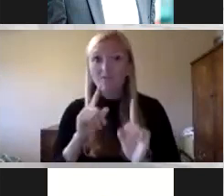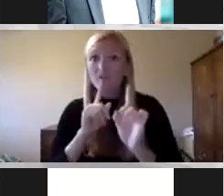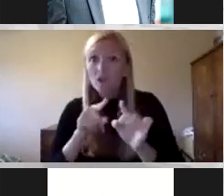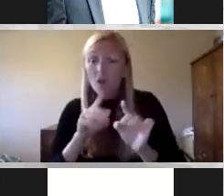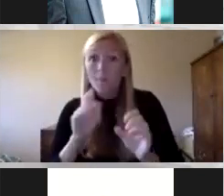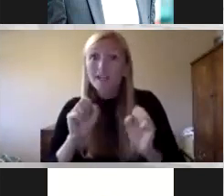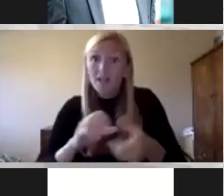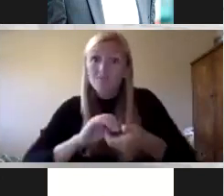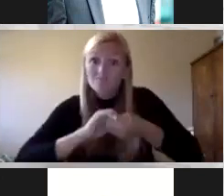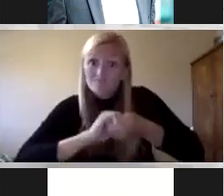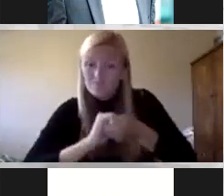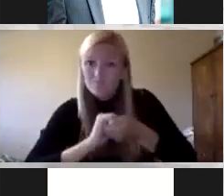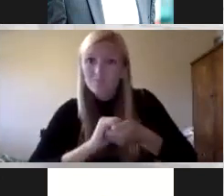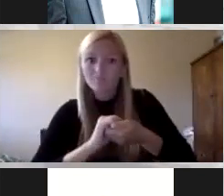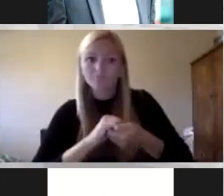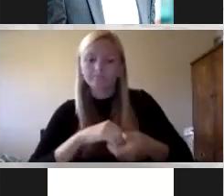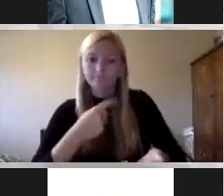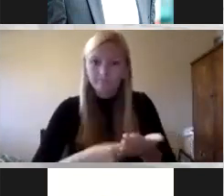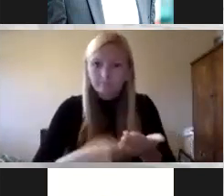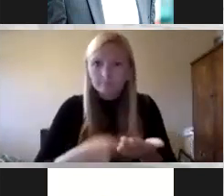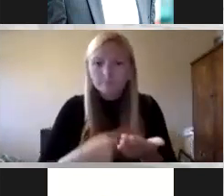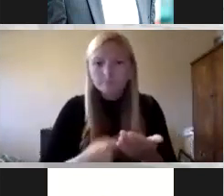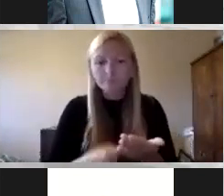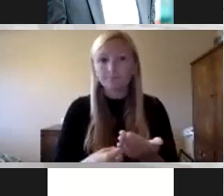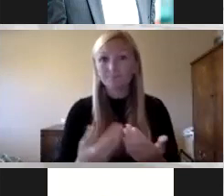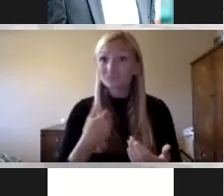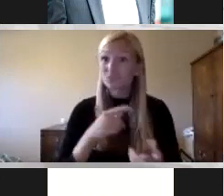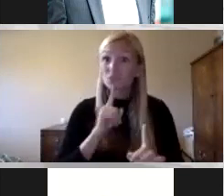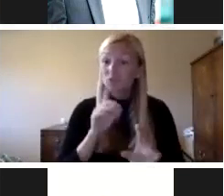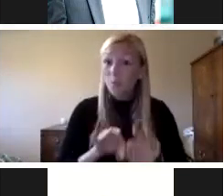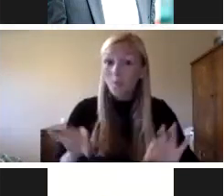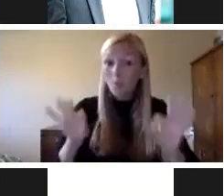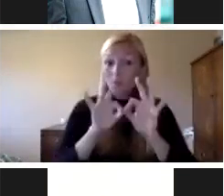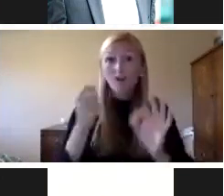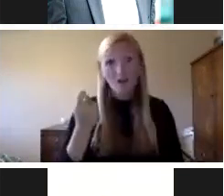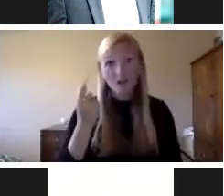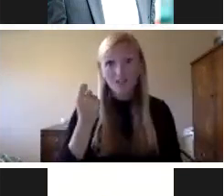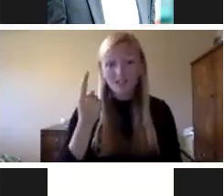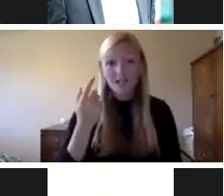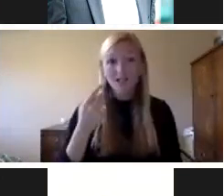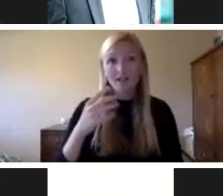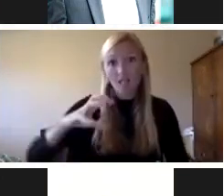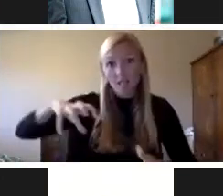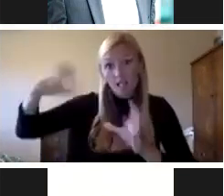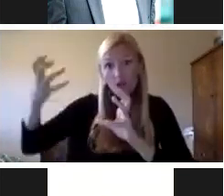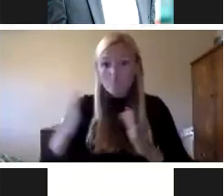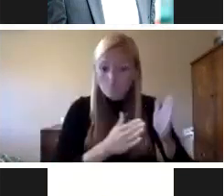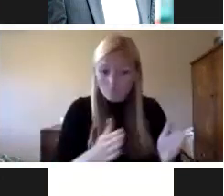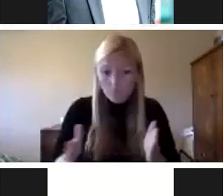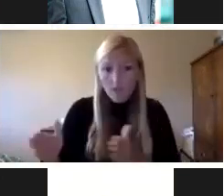ask the questions to each other. It's really important that we also understand that disaster preparedness and response